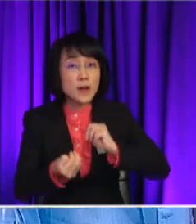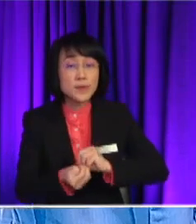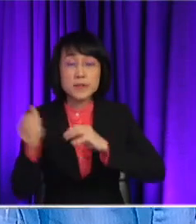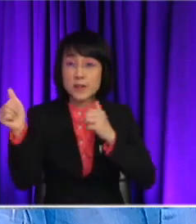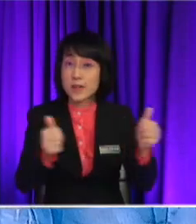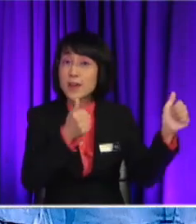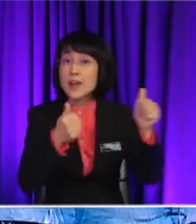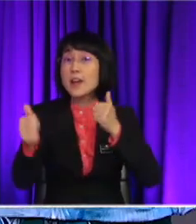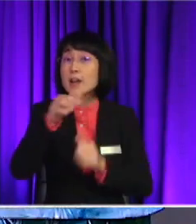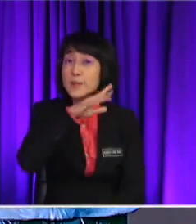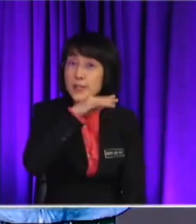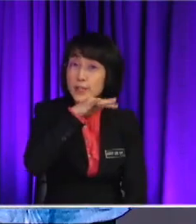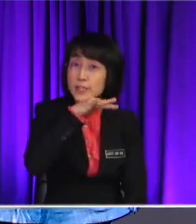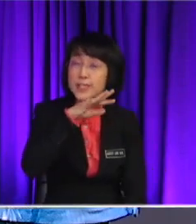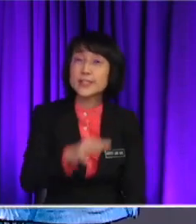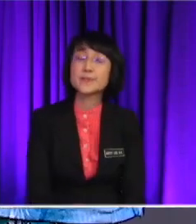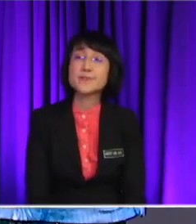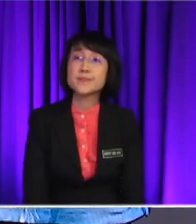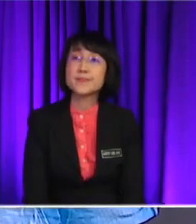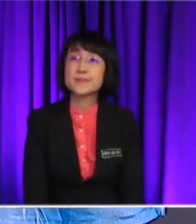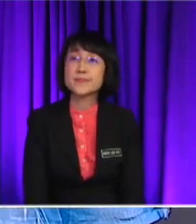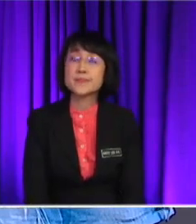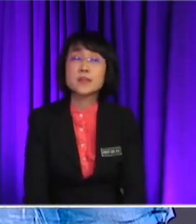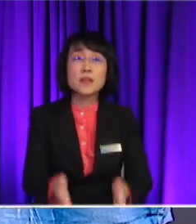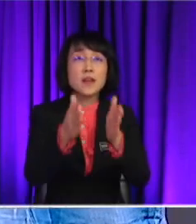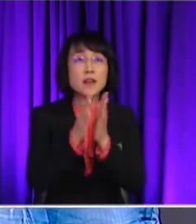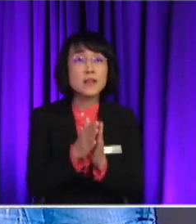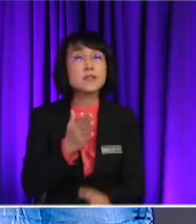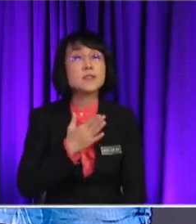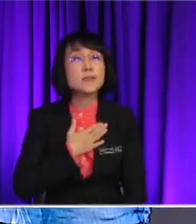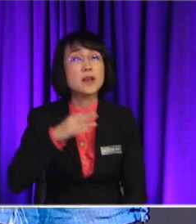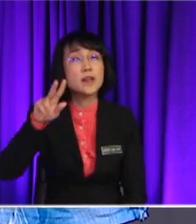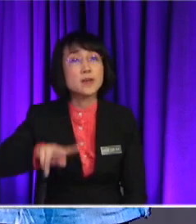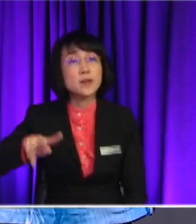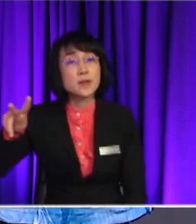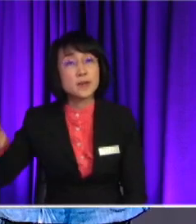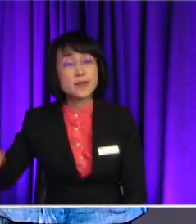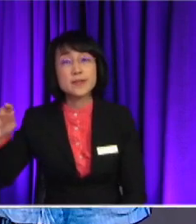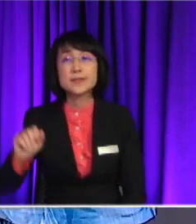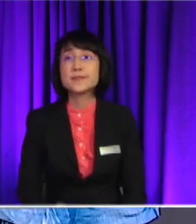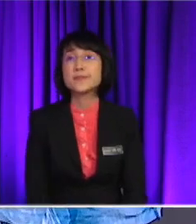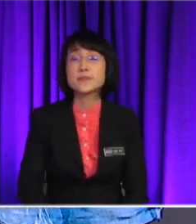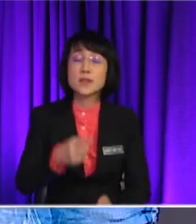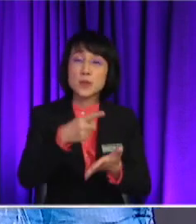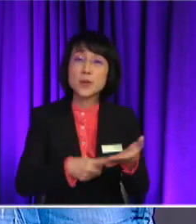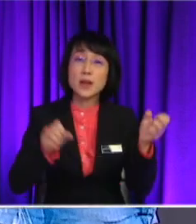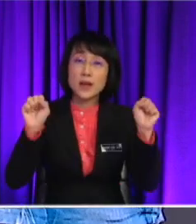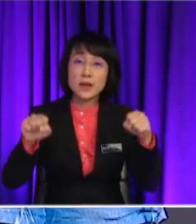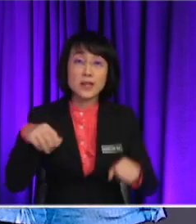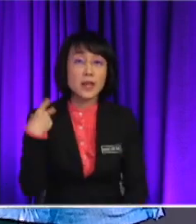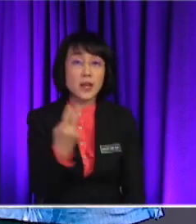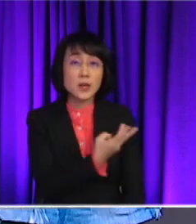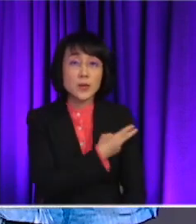So, let's see. Okay. So, I would like to ask my pupils here again, the same thing. Okay. So, what can we do?